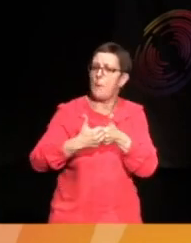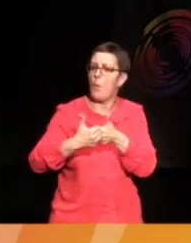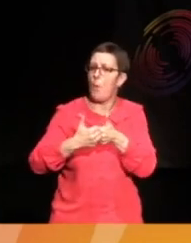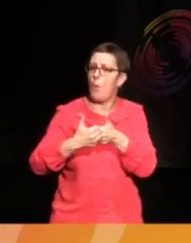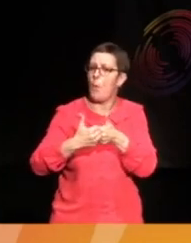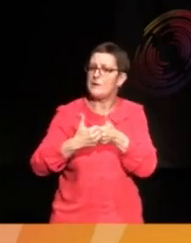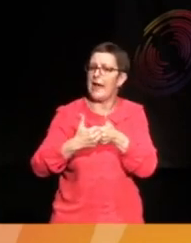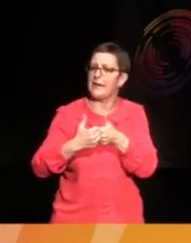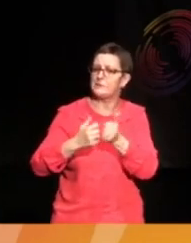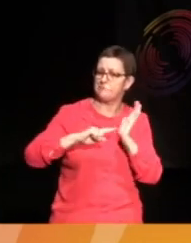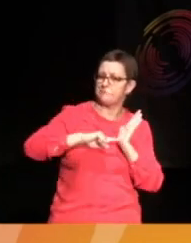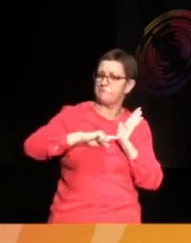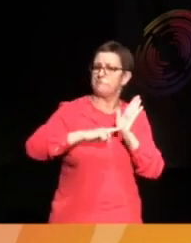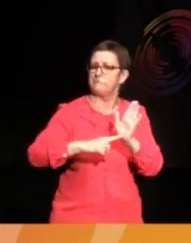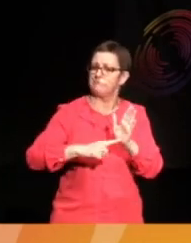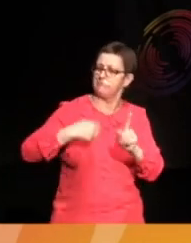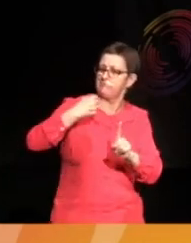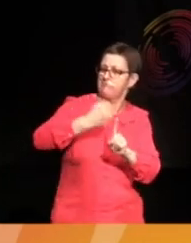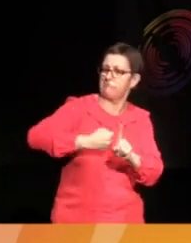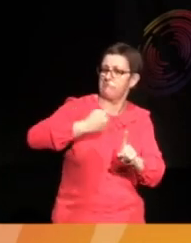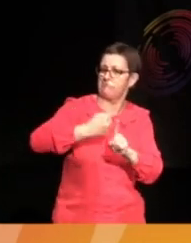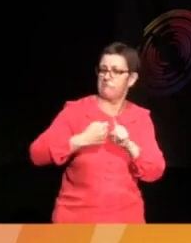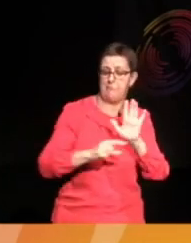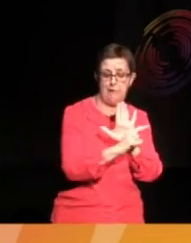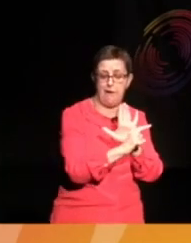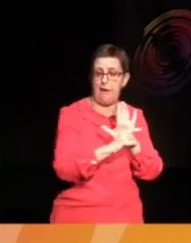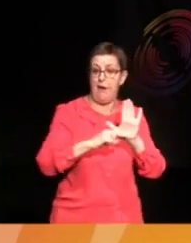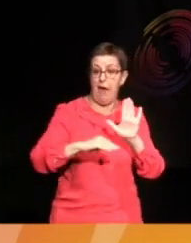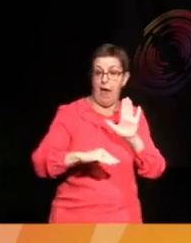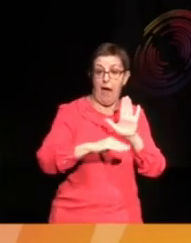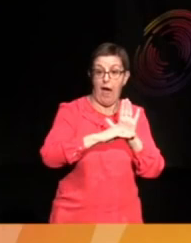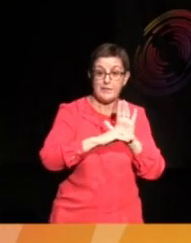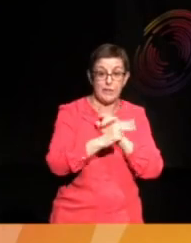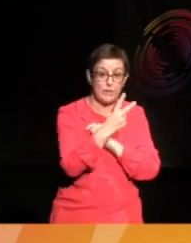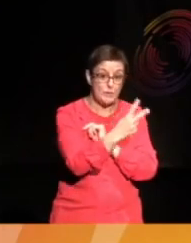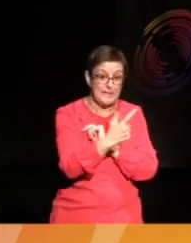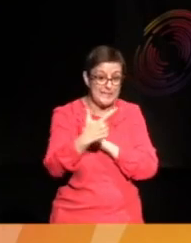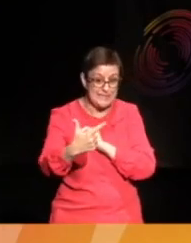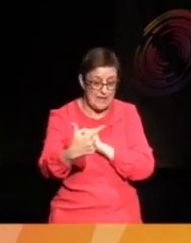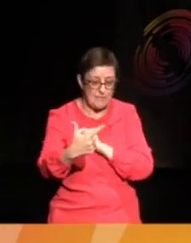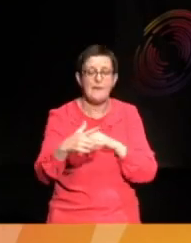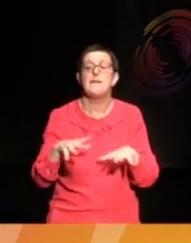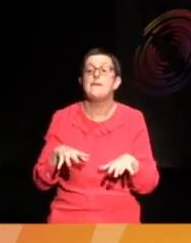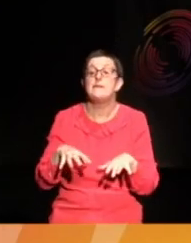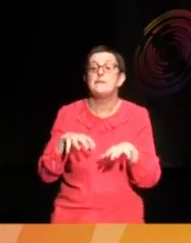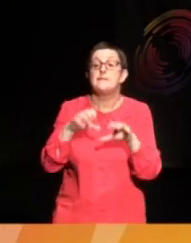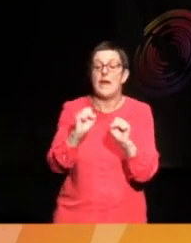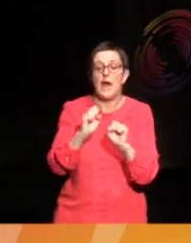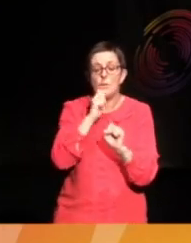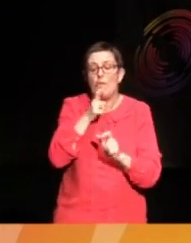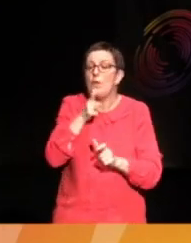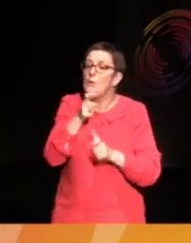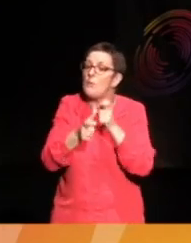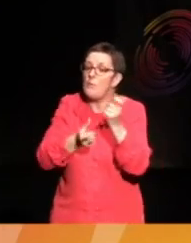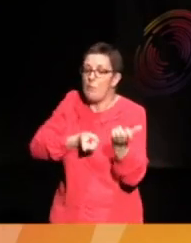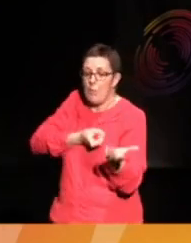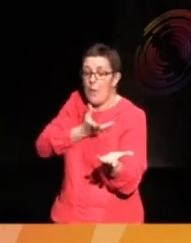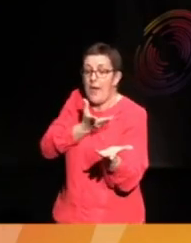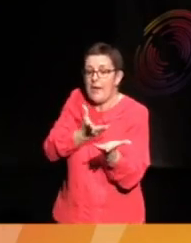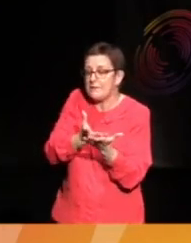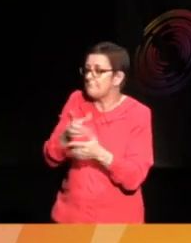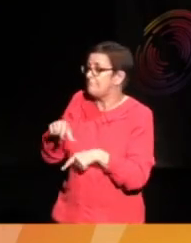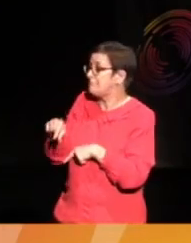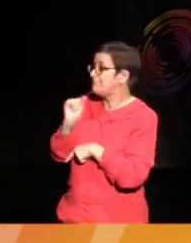27. But I tell you what, let's start with the art, let's start with the words. So I'm going to invite Joelle